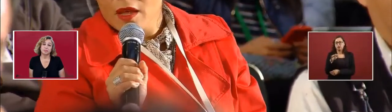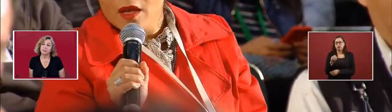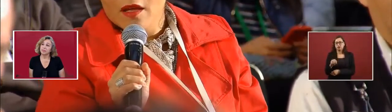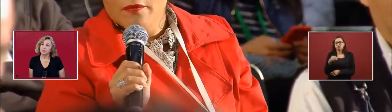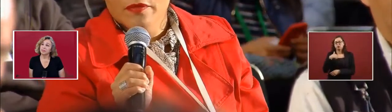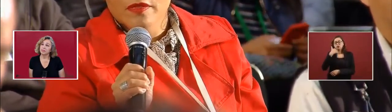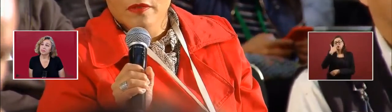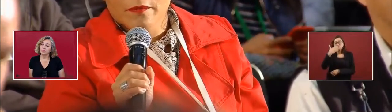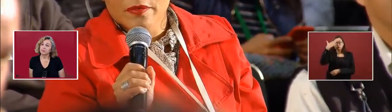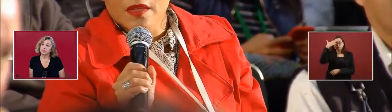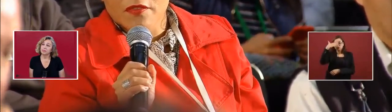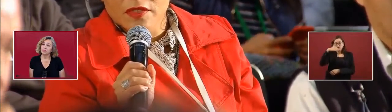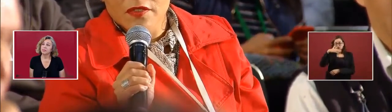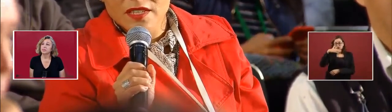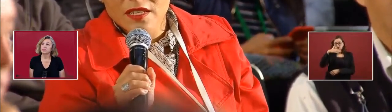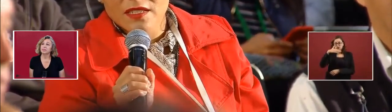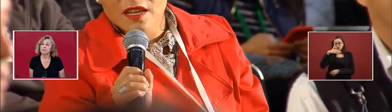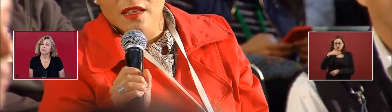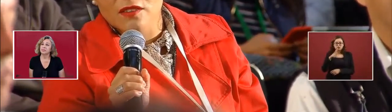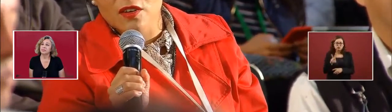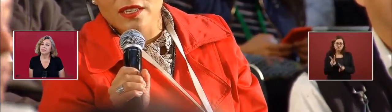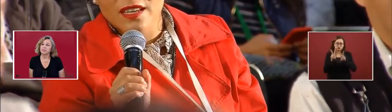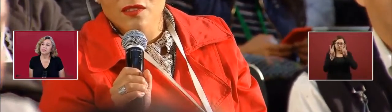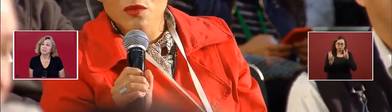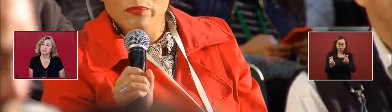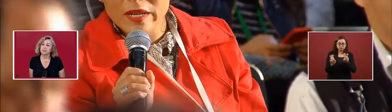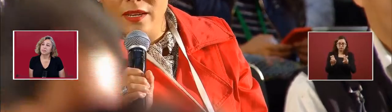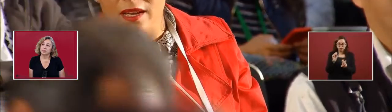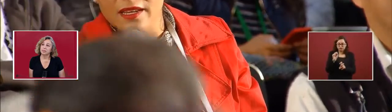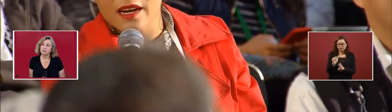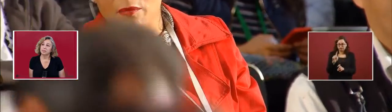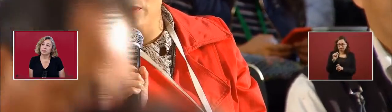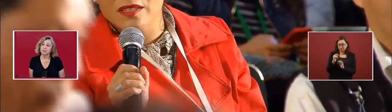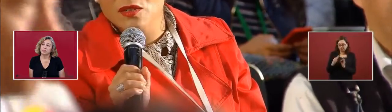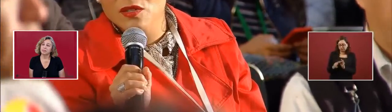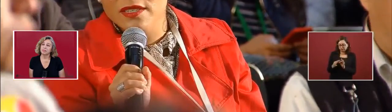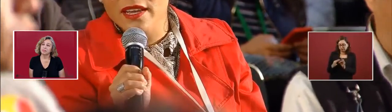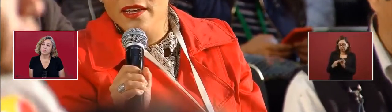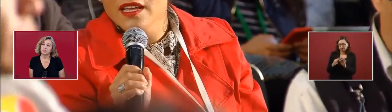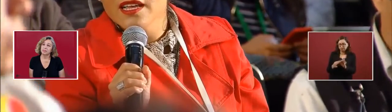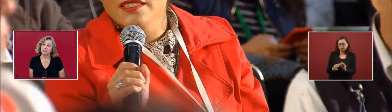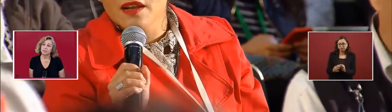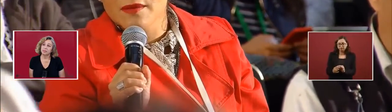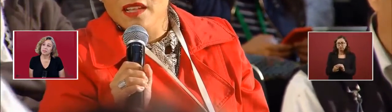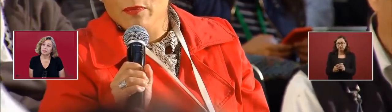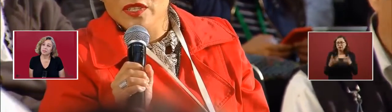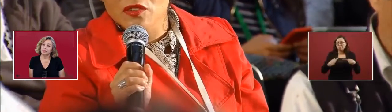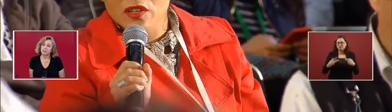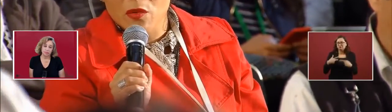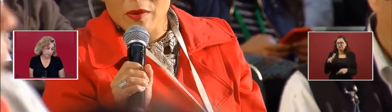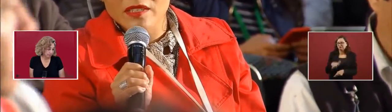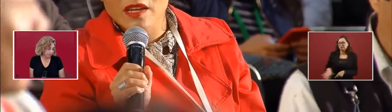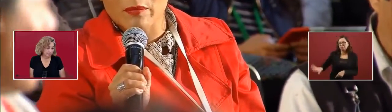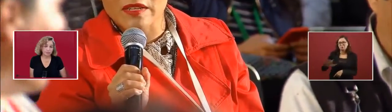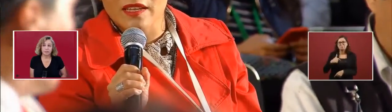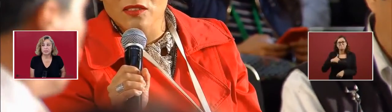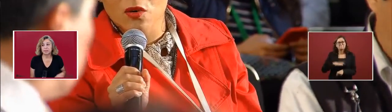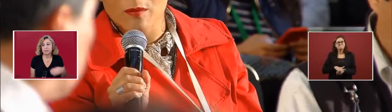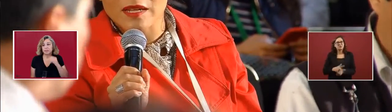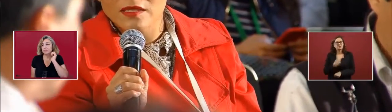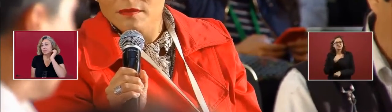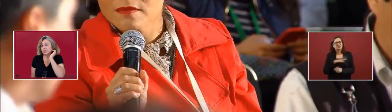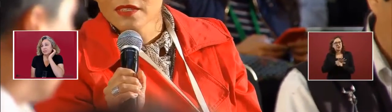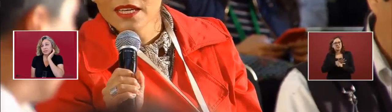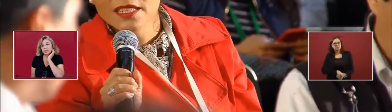efficiency within the SAD do not imply that the population is going to be pressed more and pressed